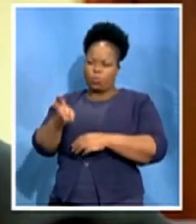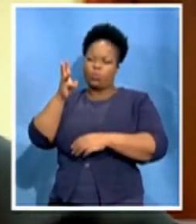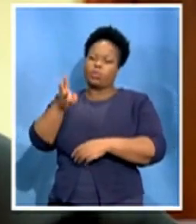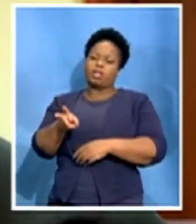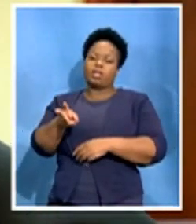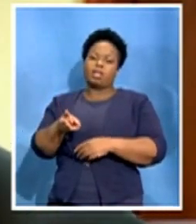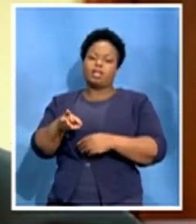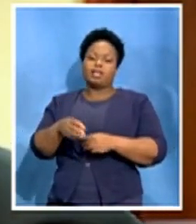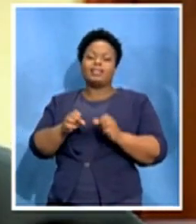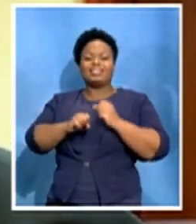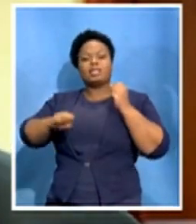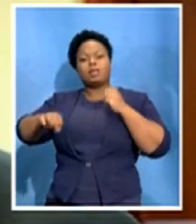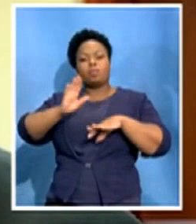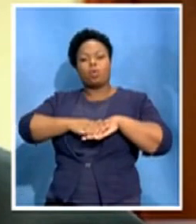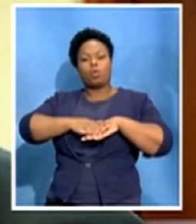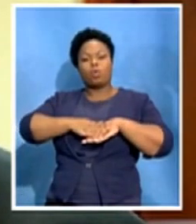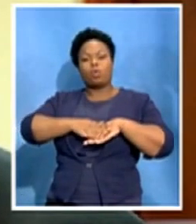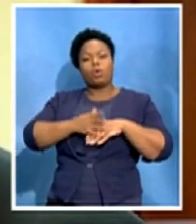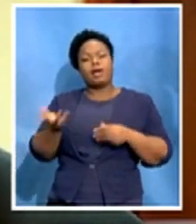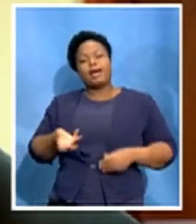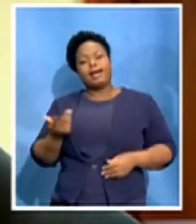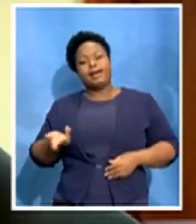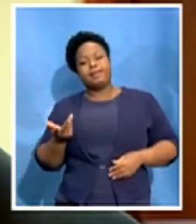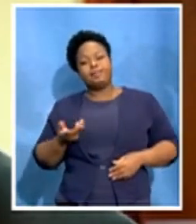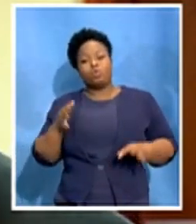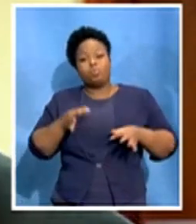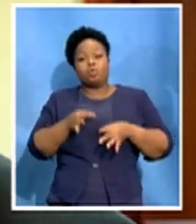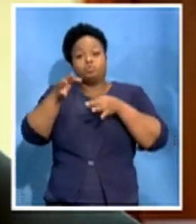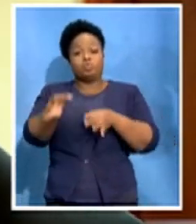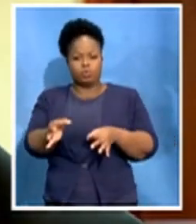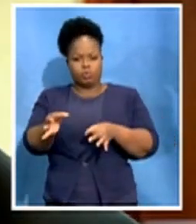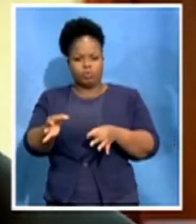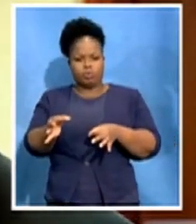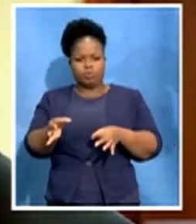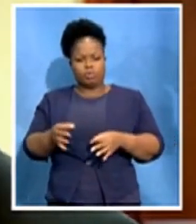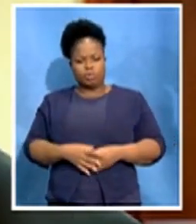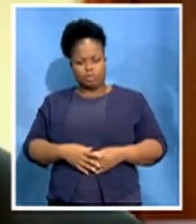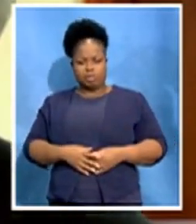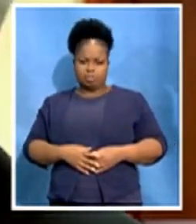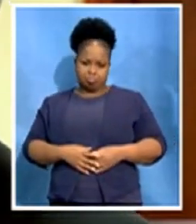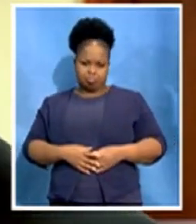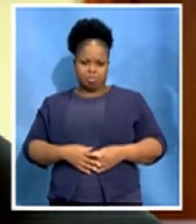to postpone these termination letters and consultation.